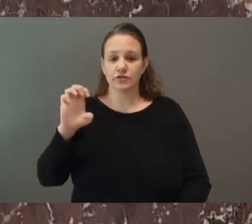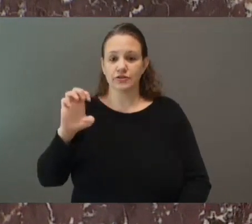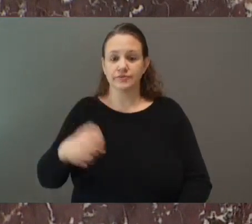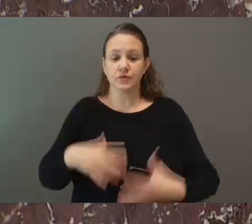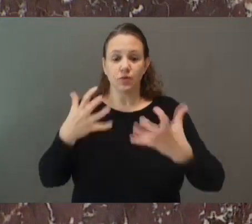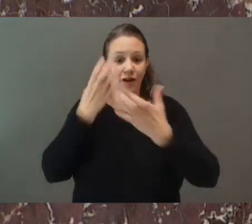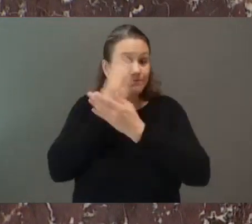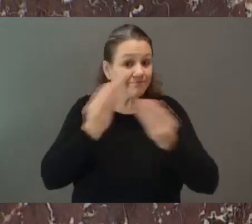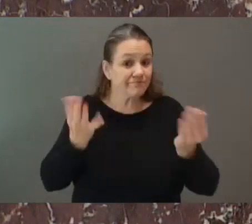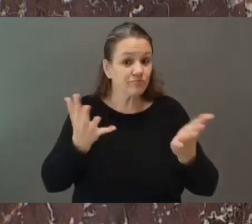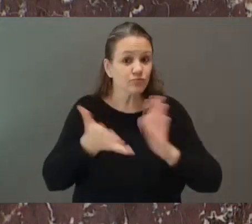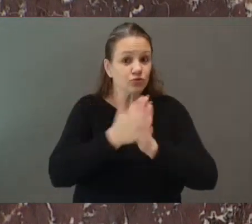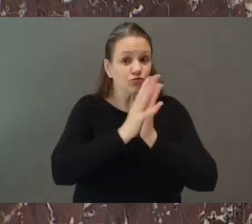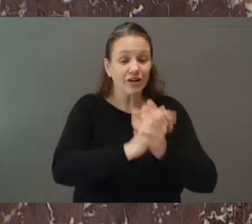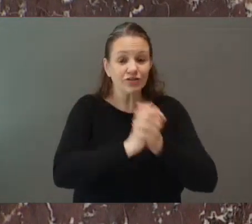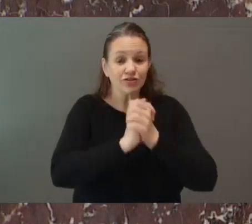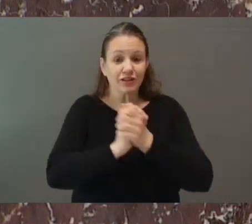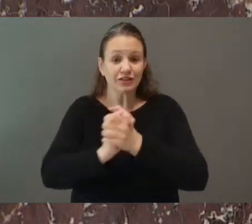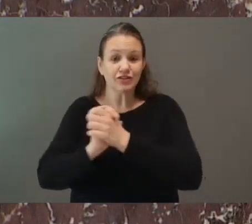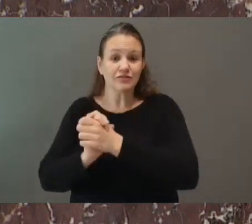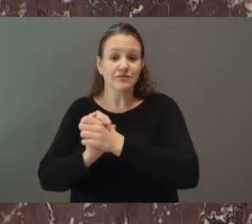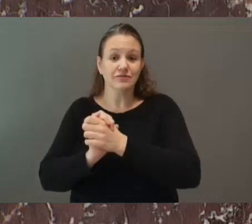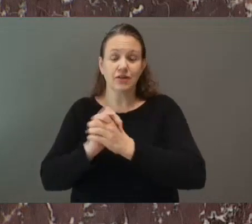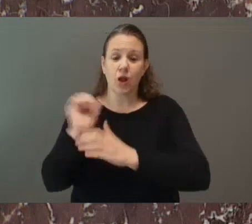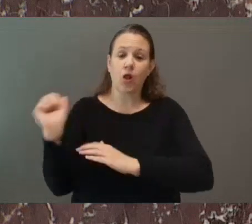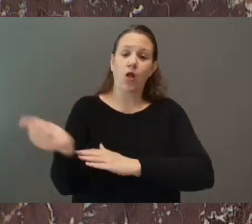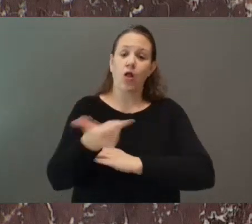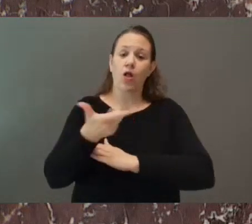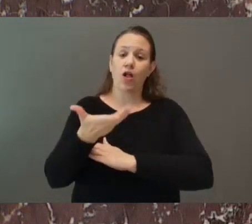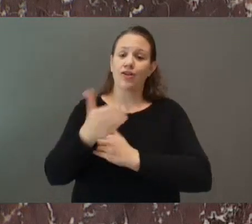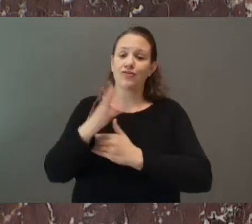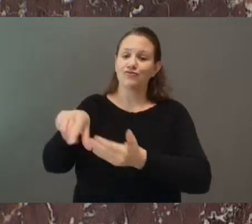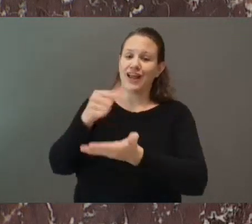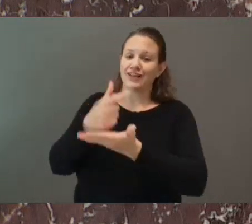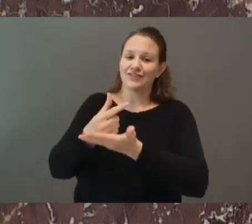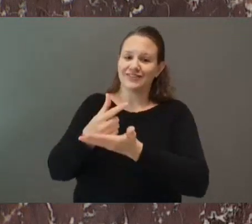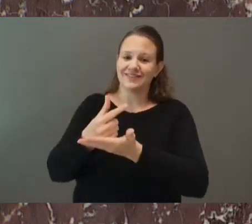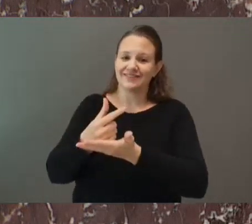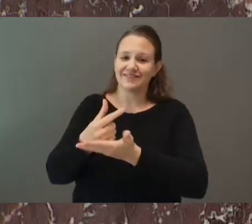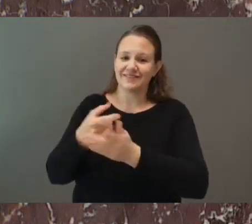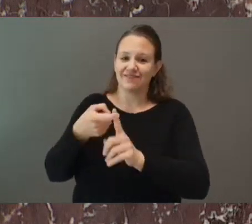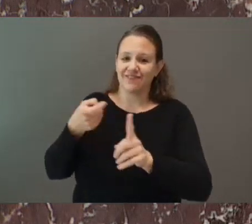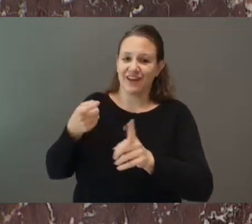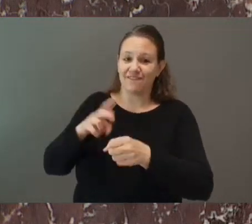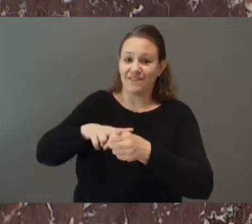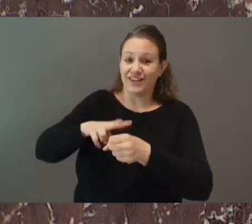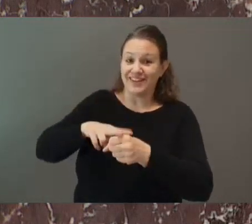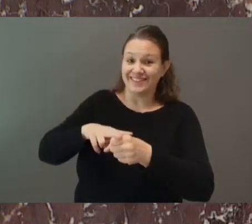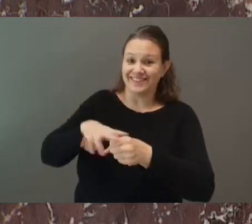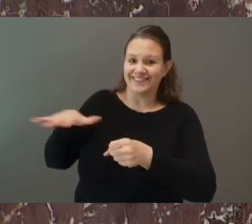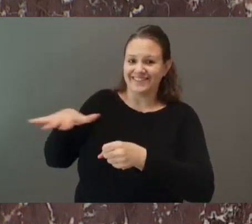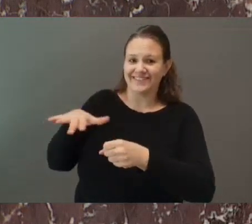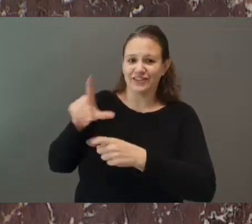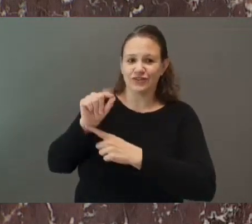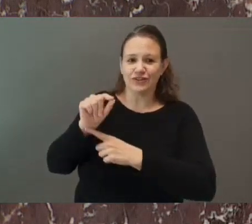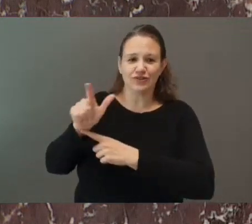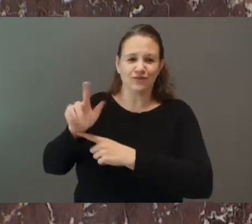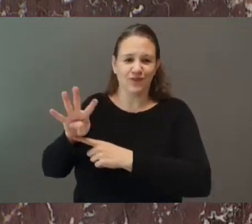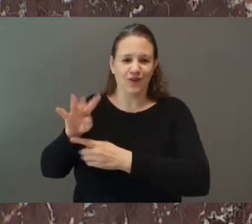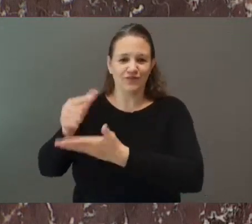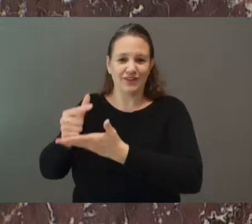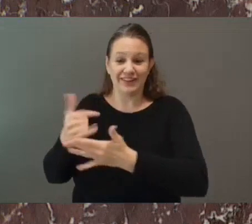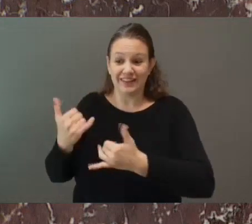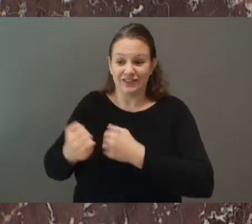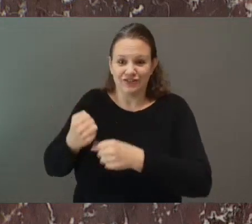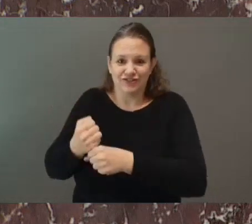2024 grads from Vernon Monashy, including their families, their amazing teachers, and to my daughter, Jasreen.